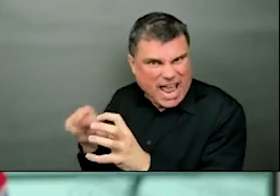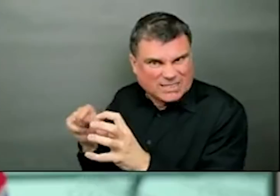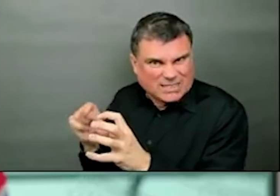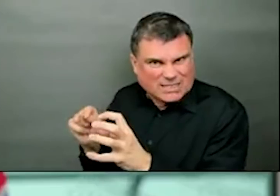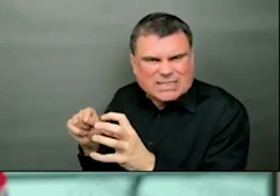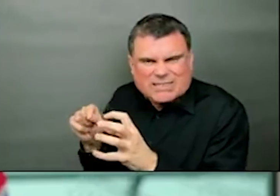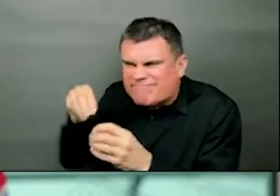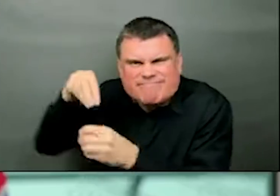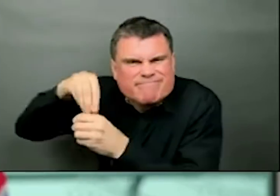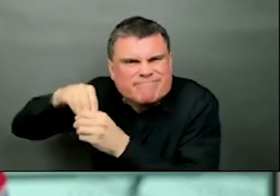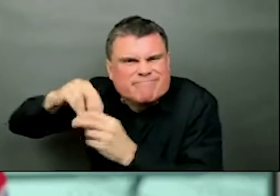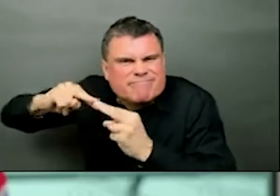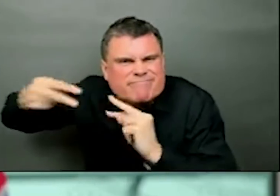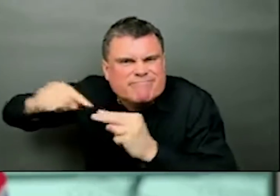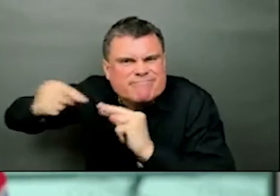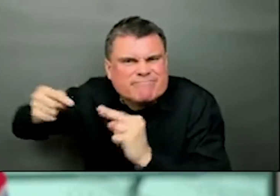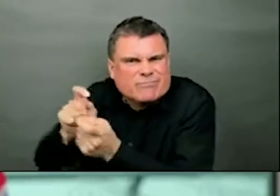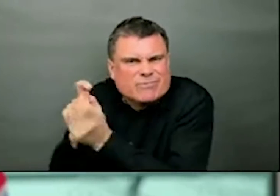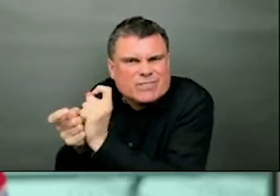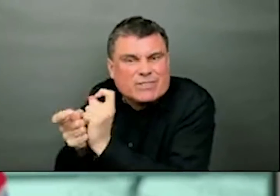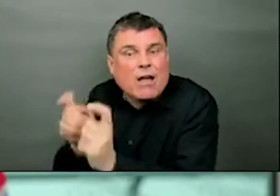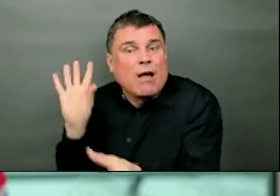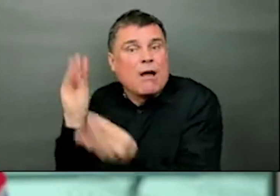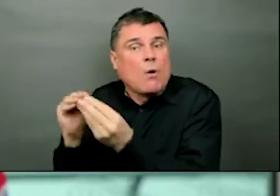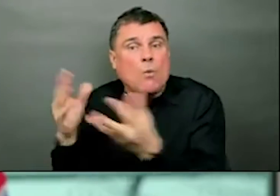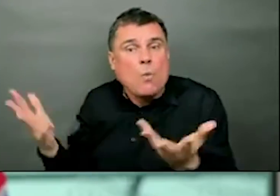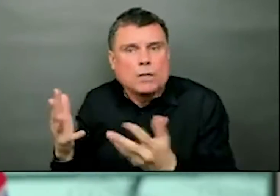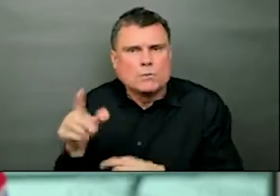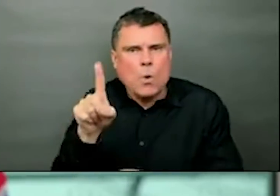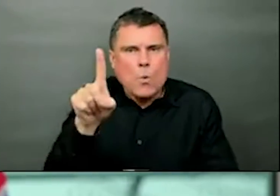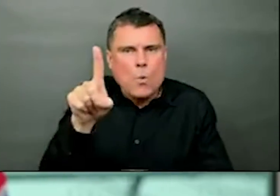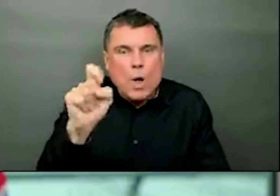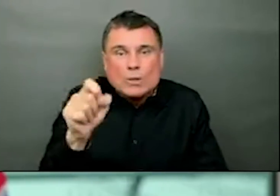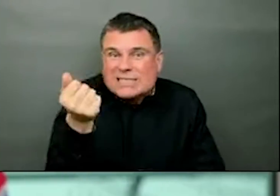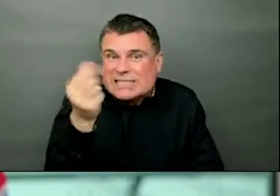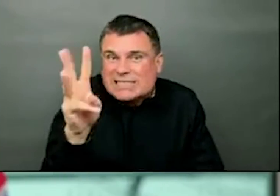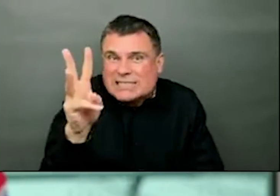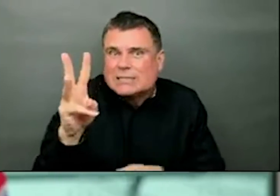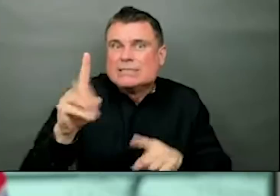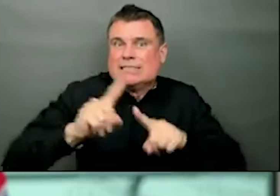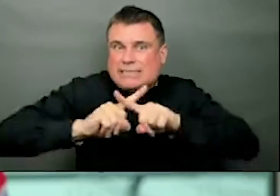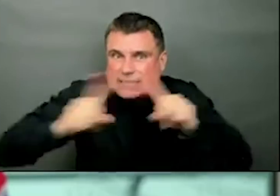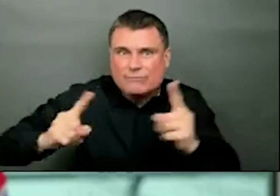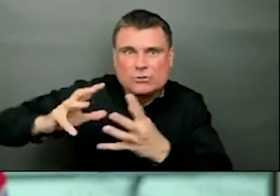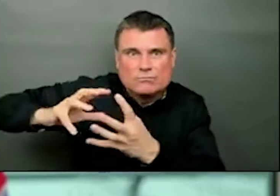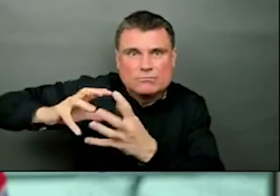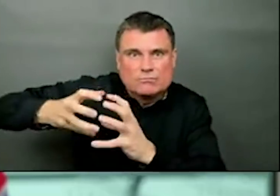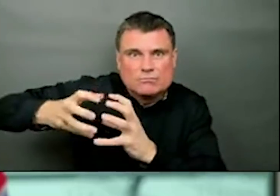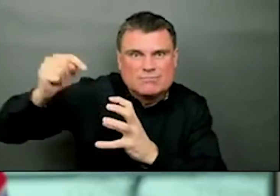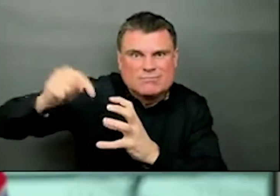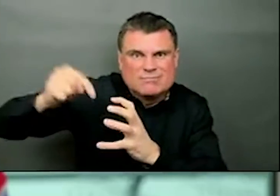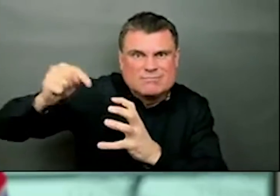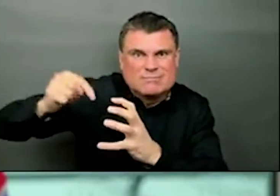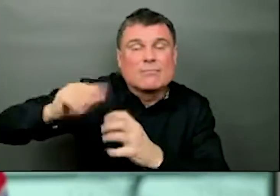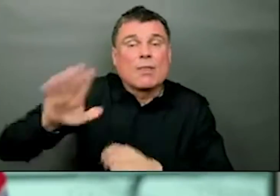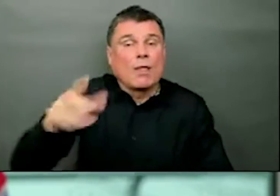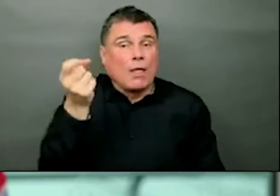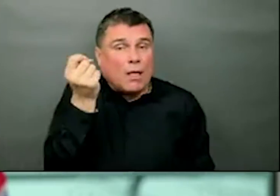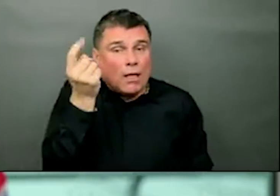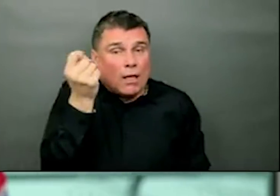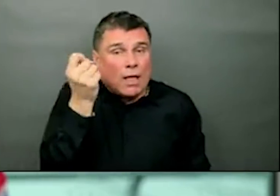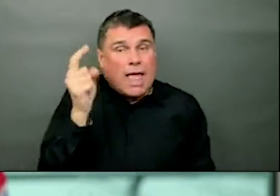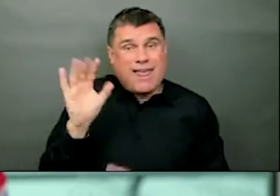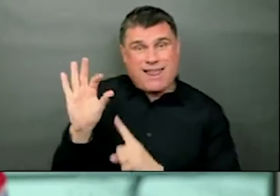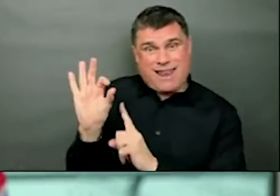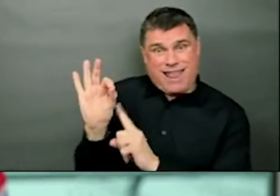found in our surveillance, 116 cases. Of these total, though, only nine are currently